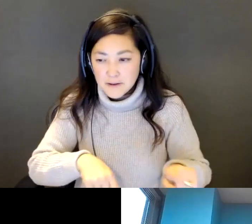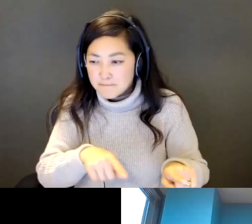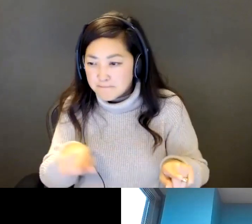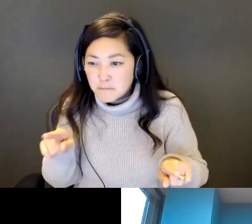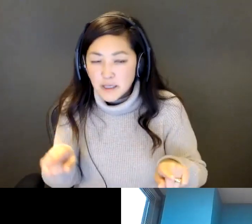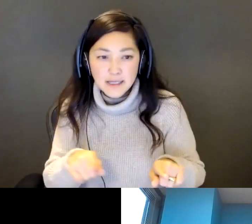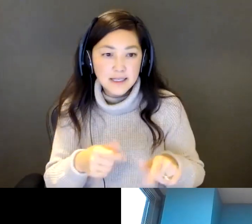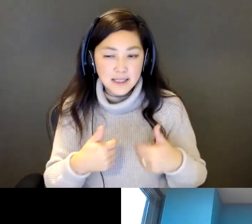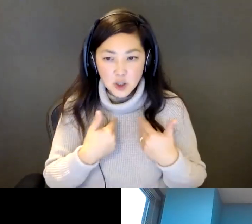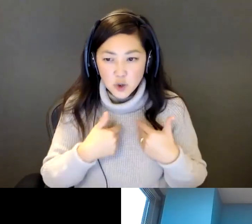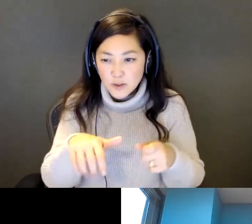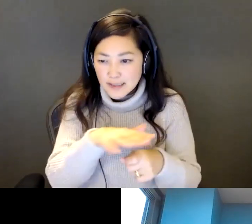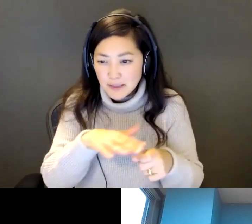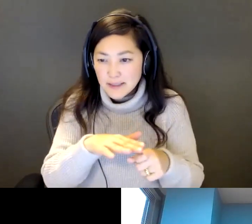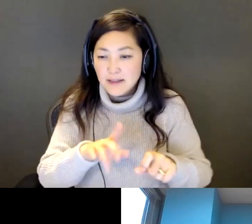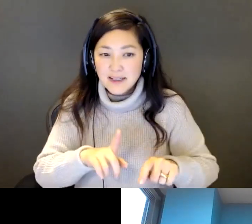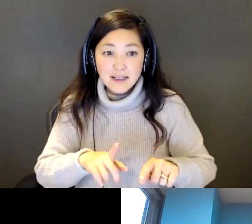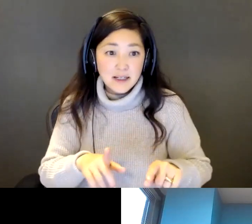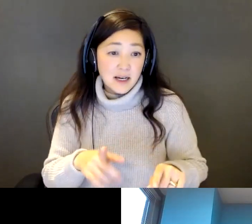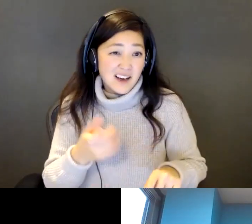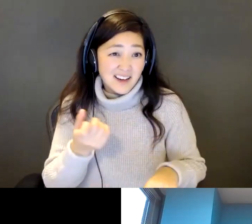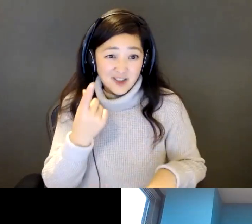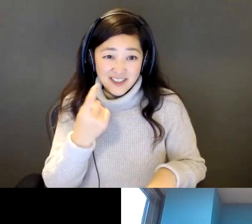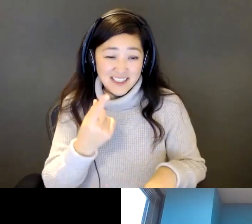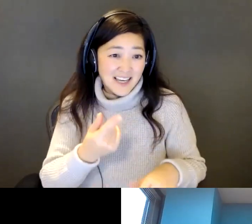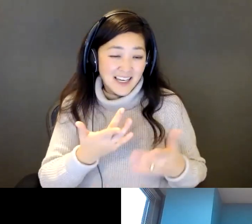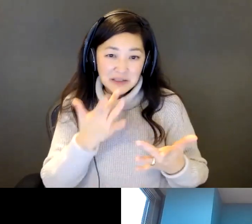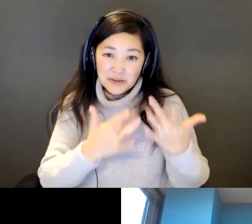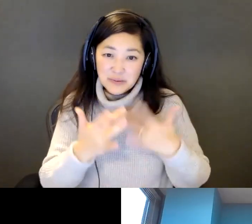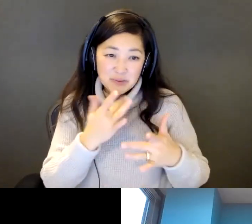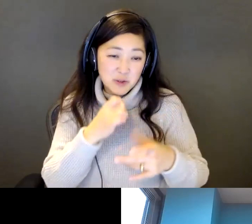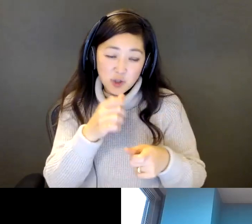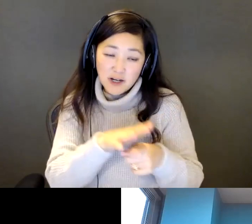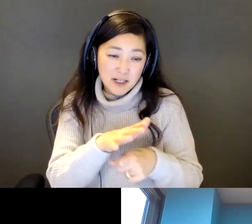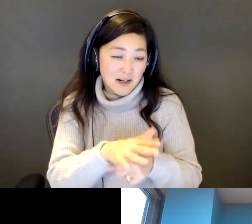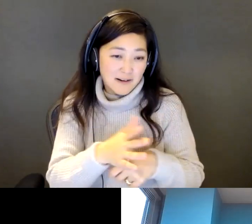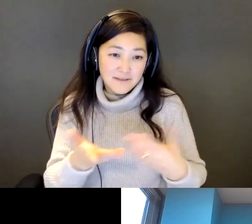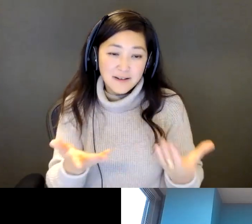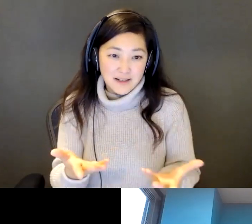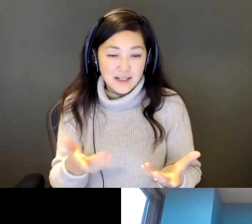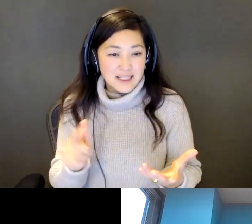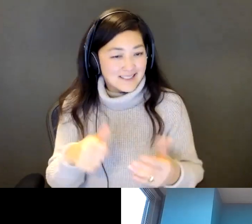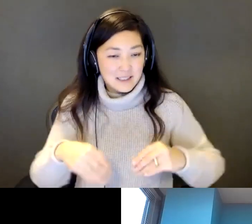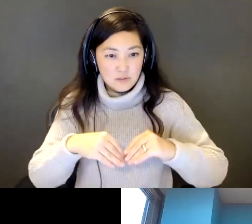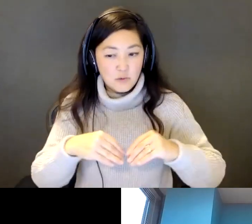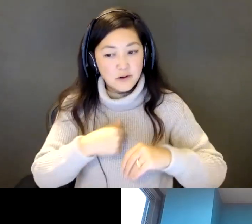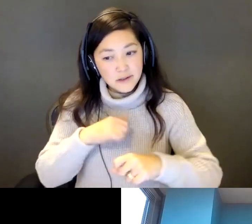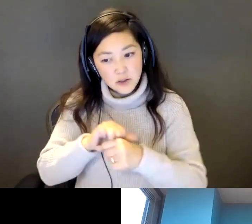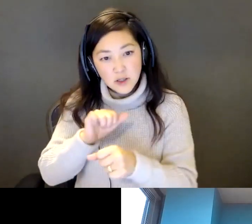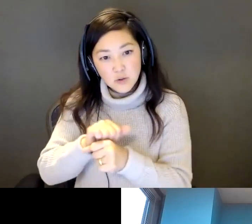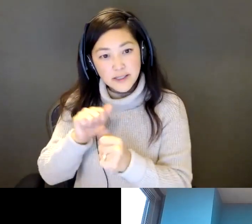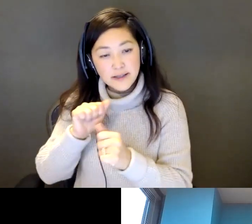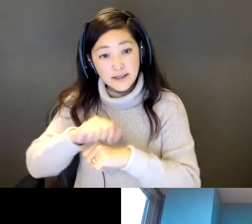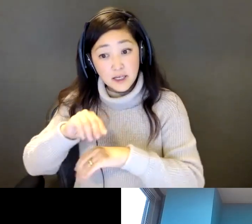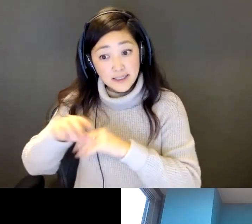Unfortunately, there's not enough of them. There needs to be more in the space for sure. I worked with a consultant who has developed